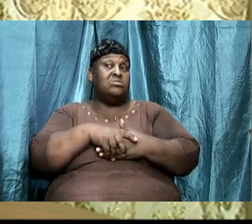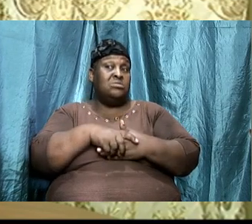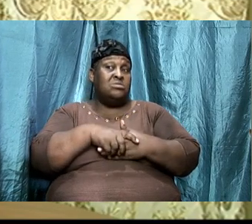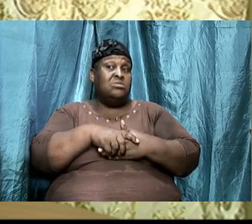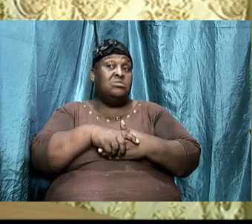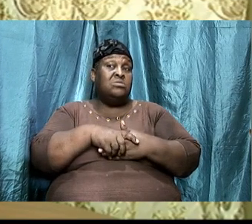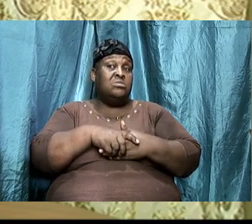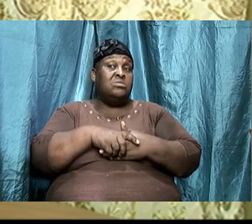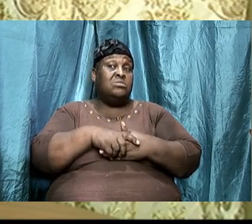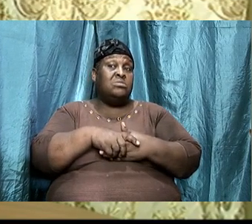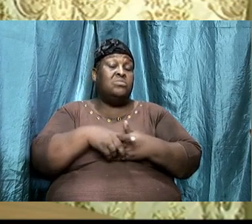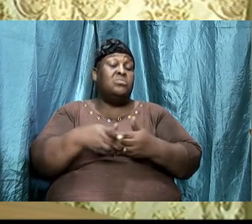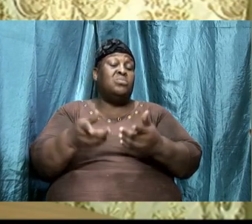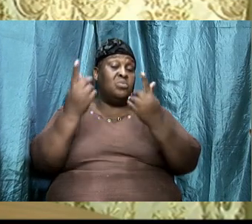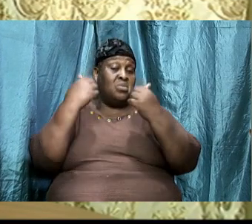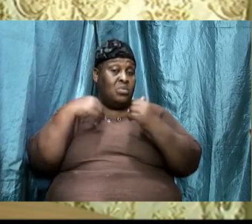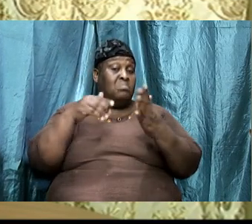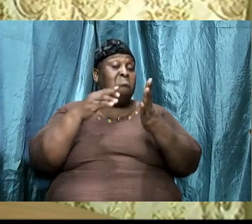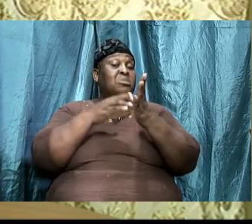And we'll go back to the scripture.